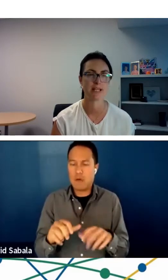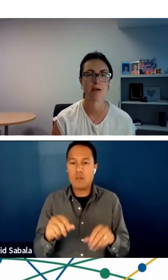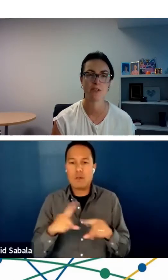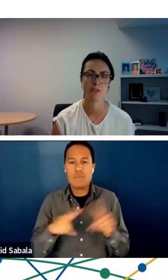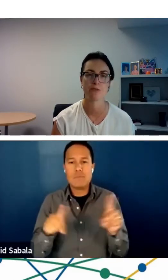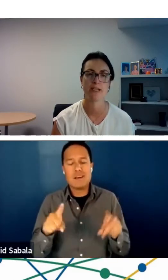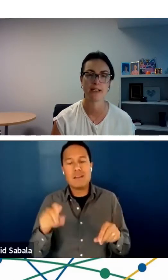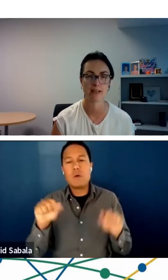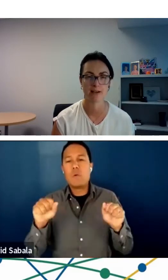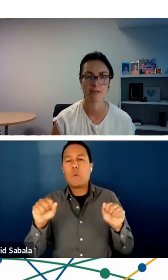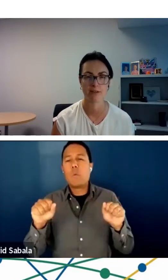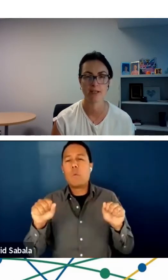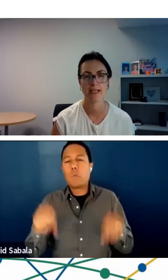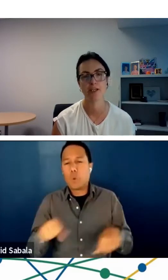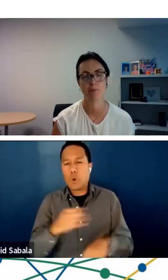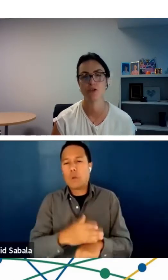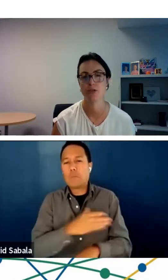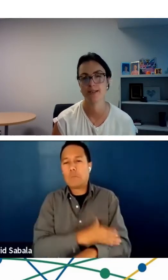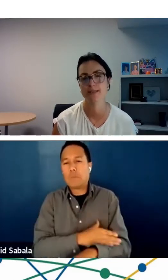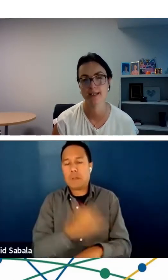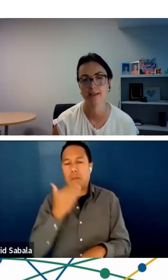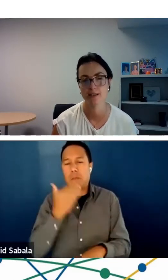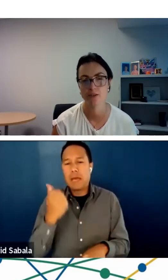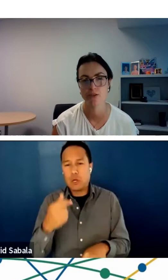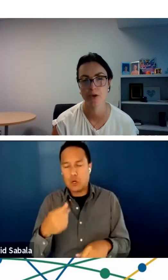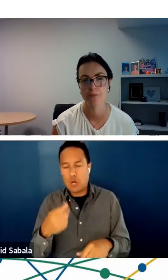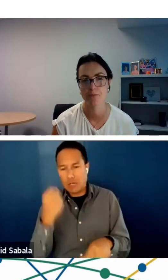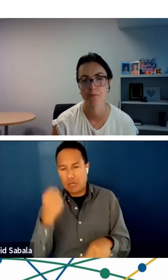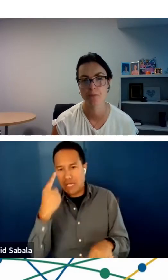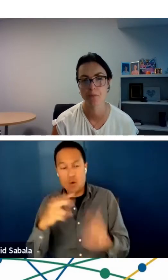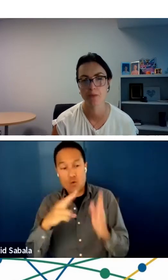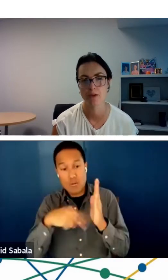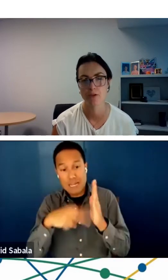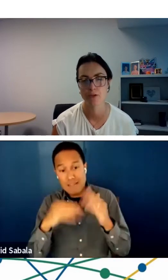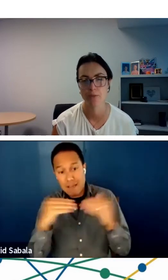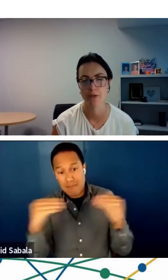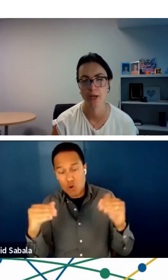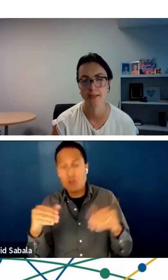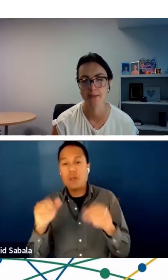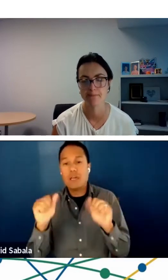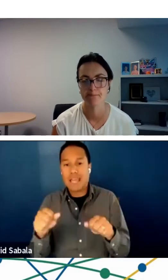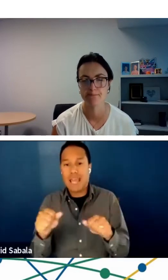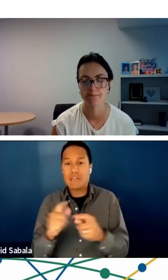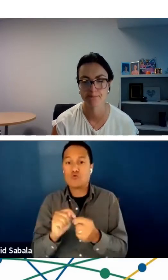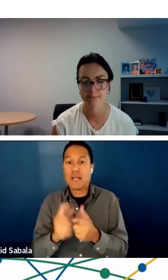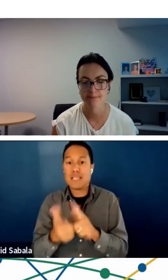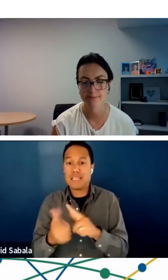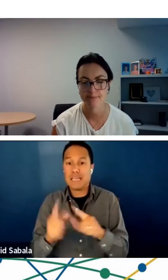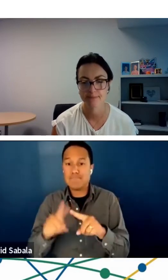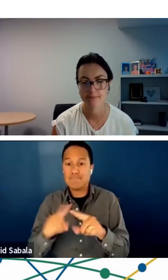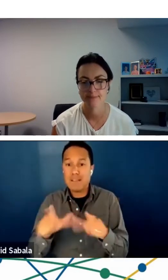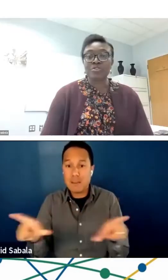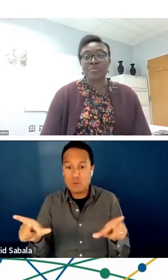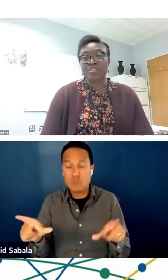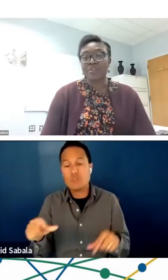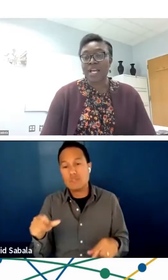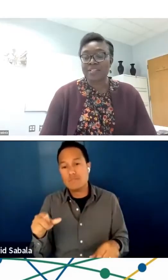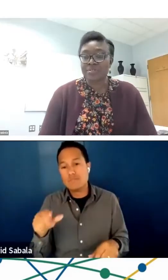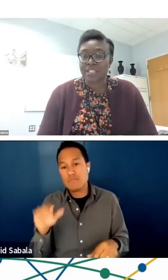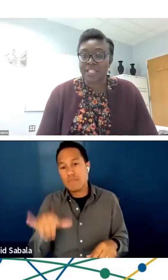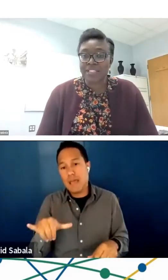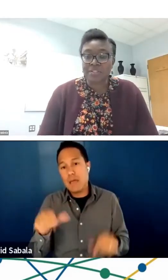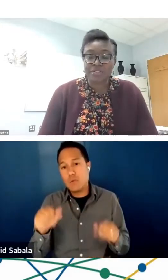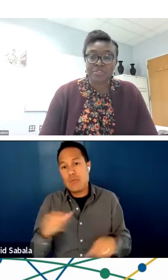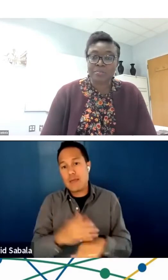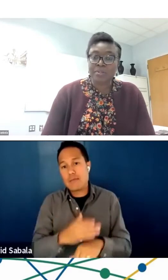it's more adapted to reading level and it can be translated. So those are some of the ways. Thank you so much